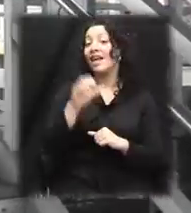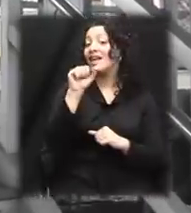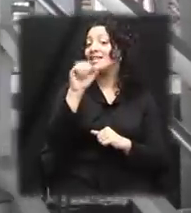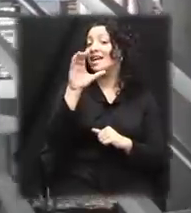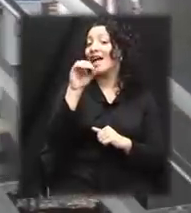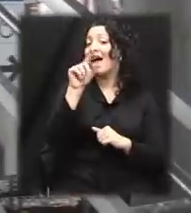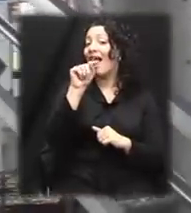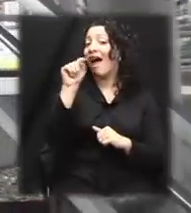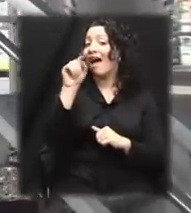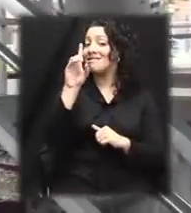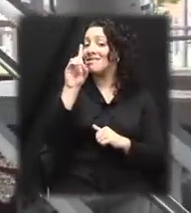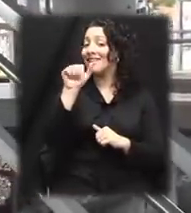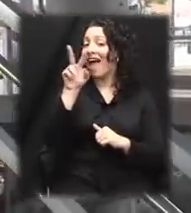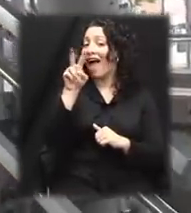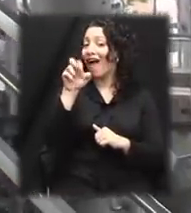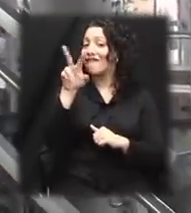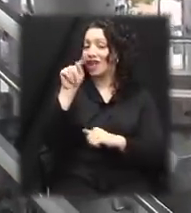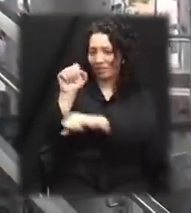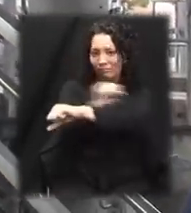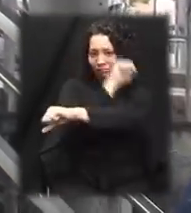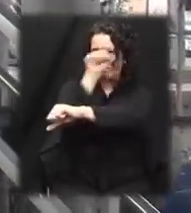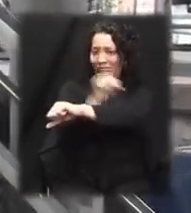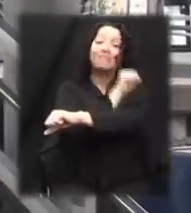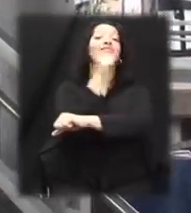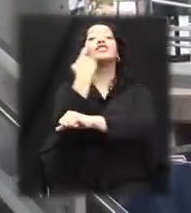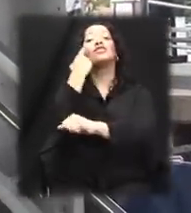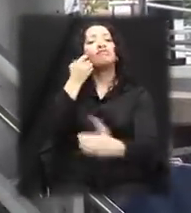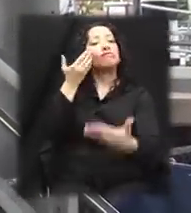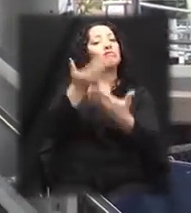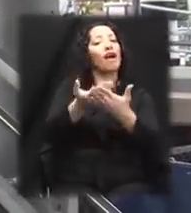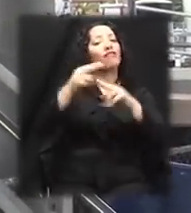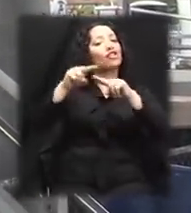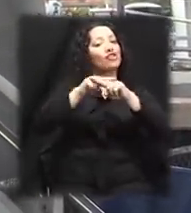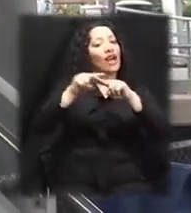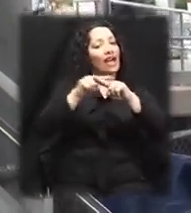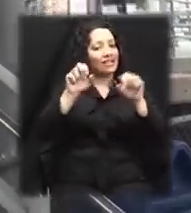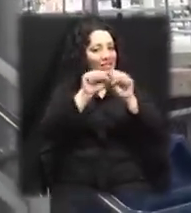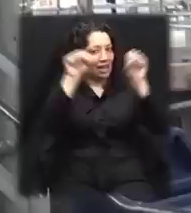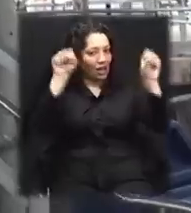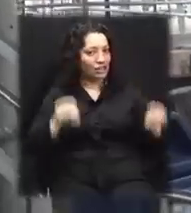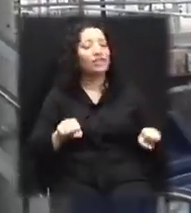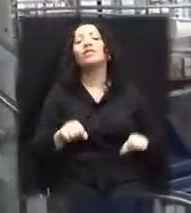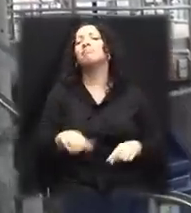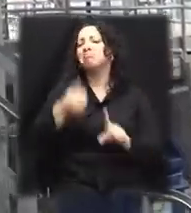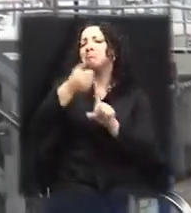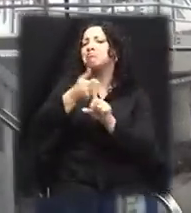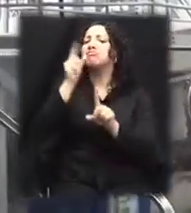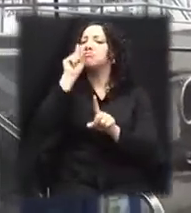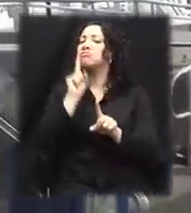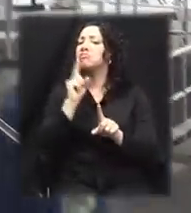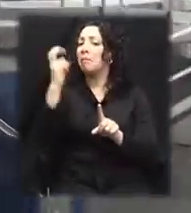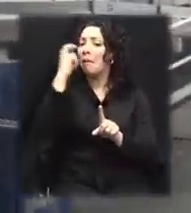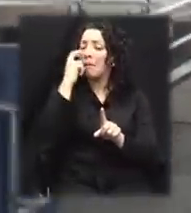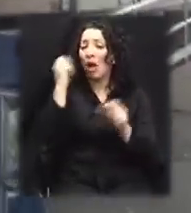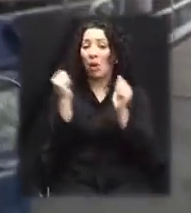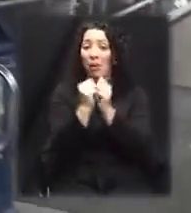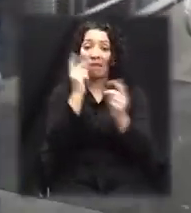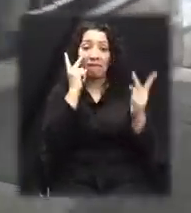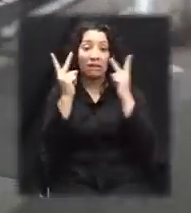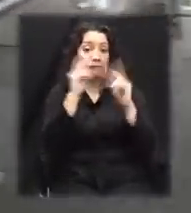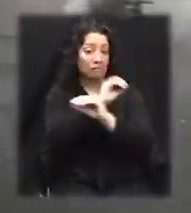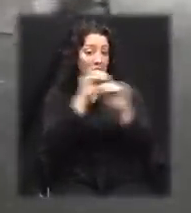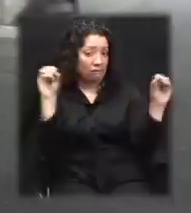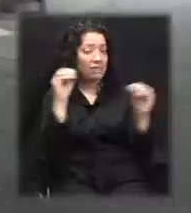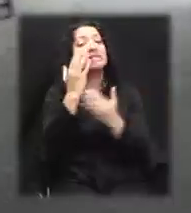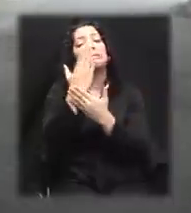Scott Davert has just arrived at the train station. Scott is a deafblind man with no usable vision and some hearing in his left